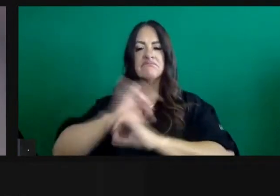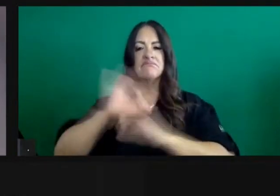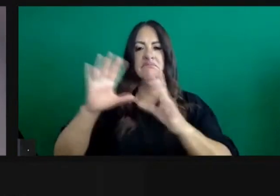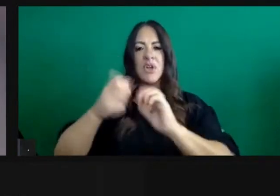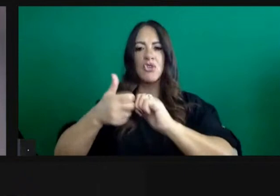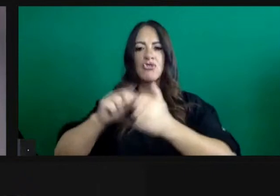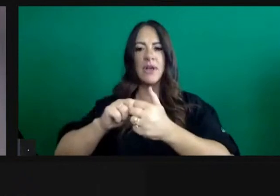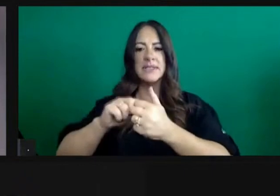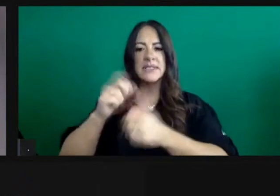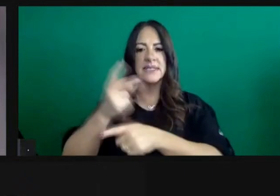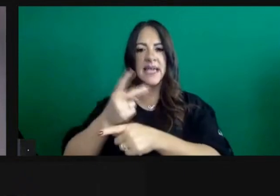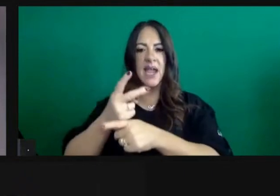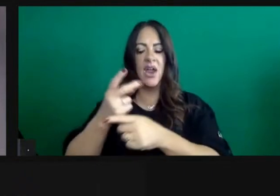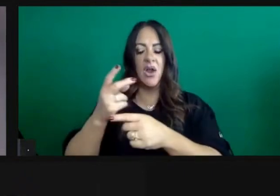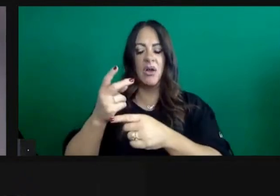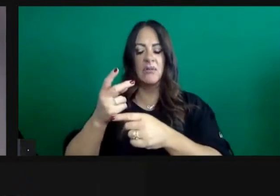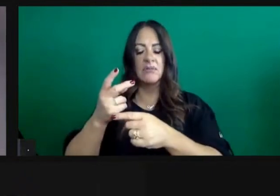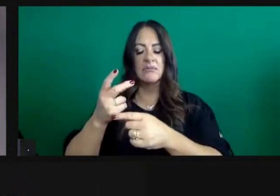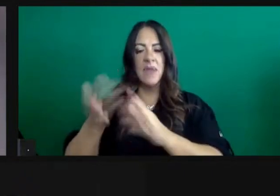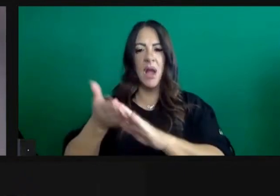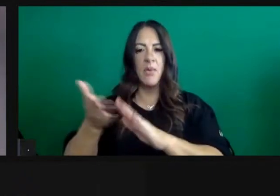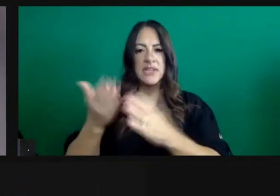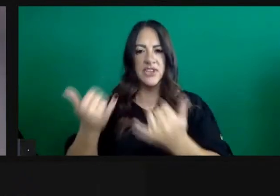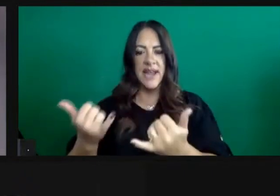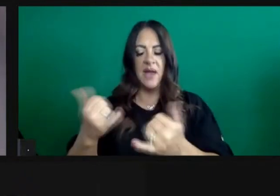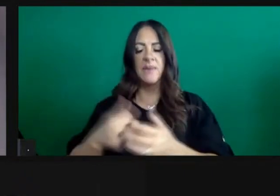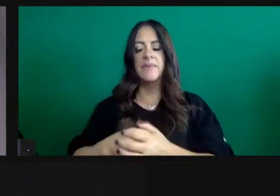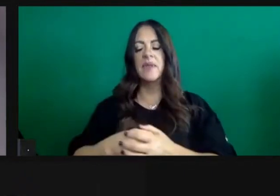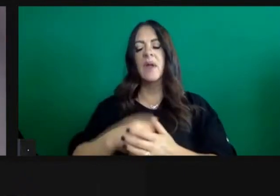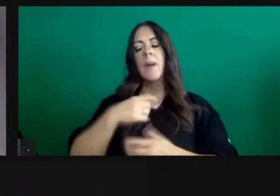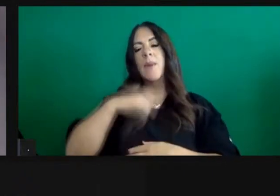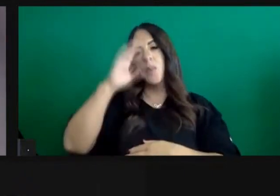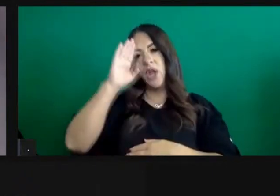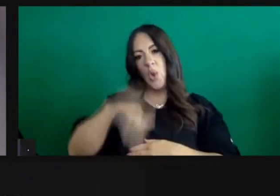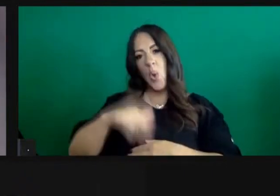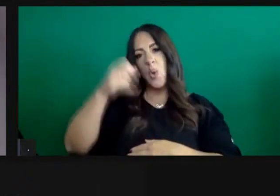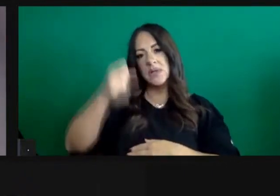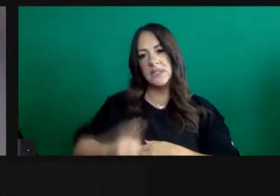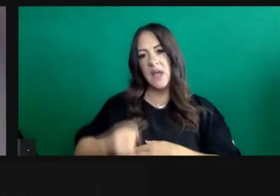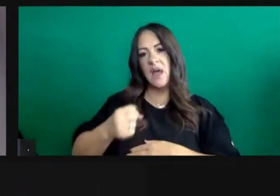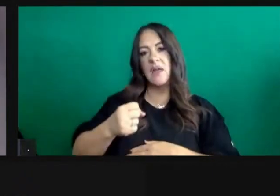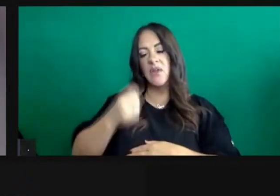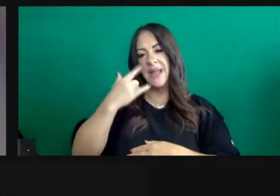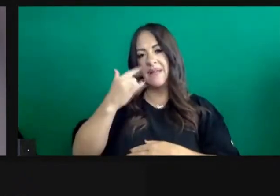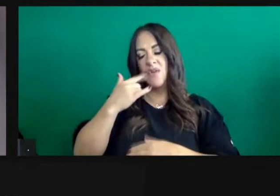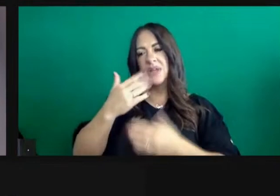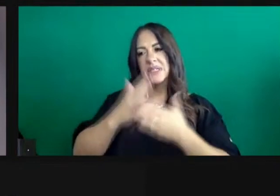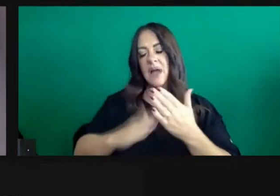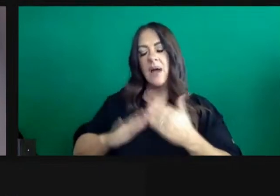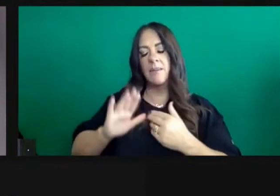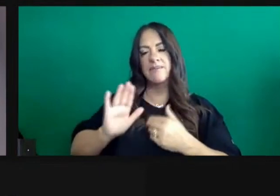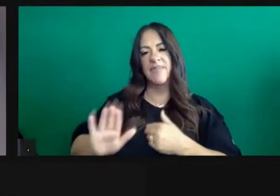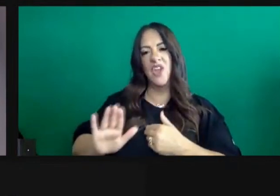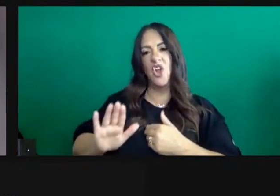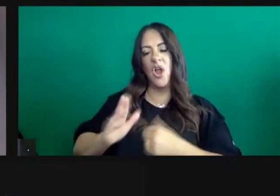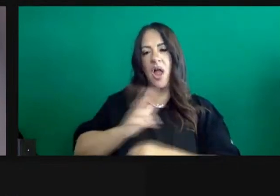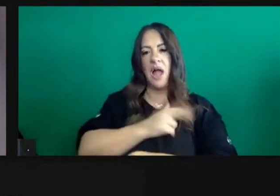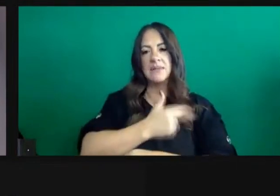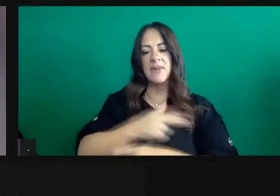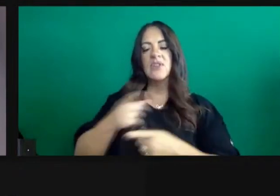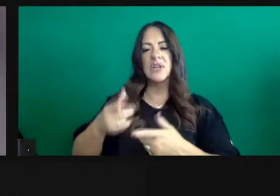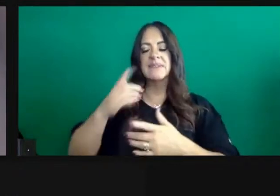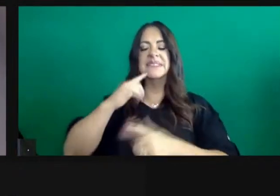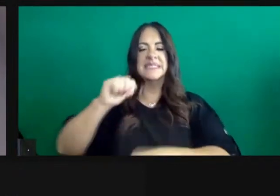And let me just be crystal clear that some hospitals in Southern California have put in place